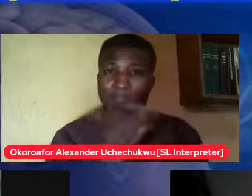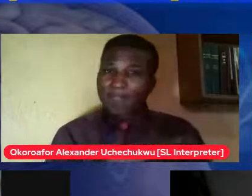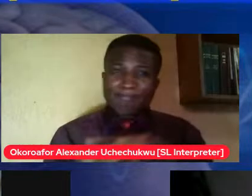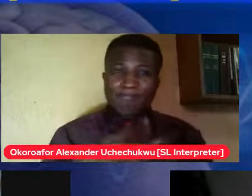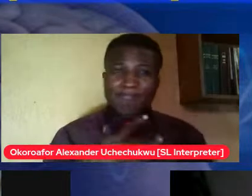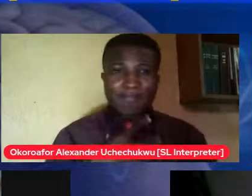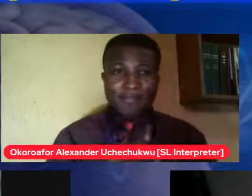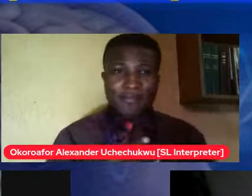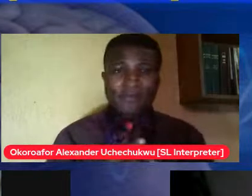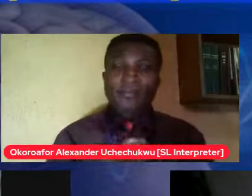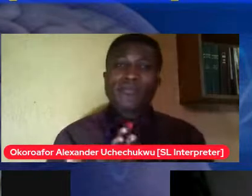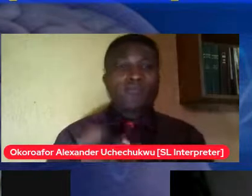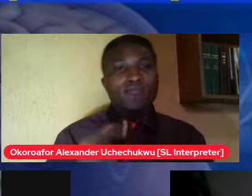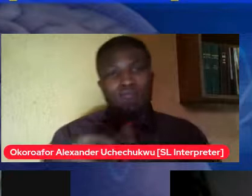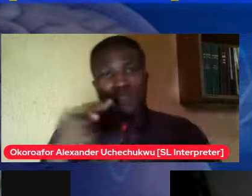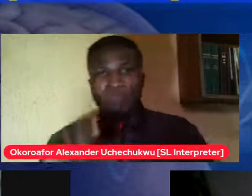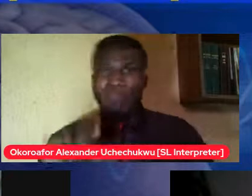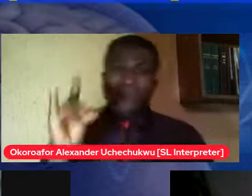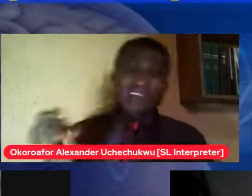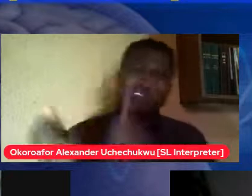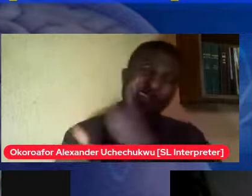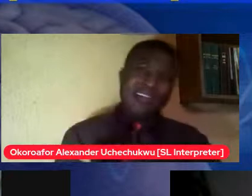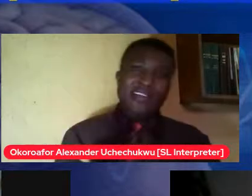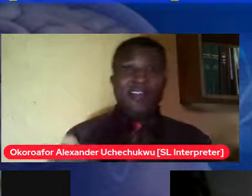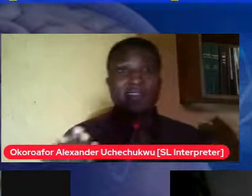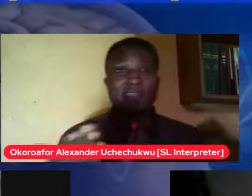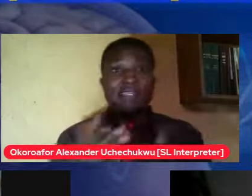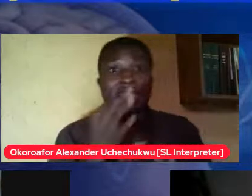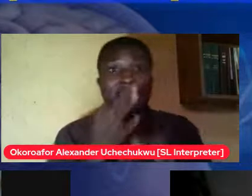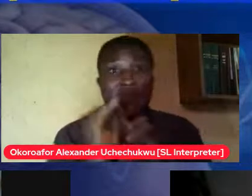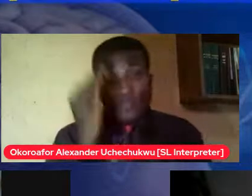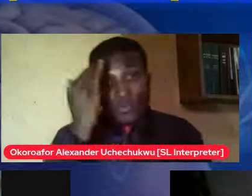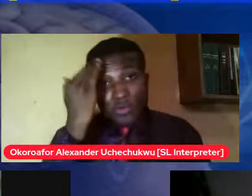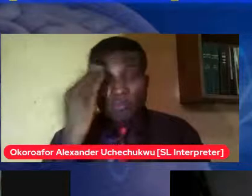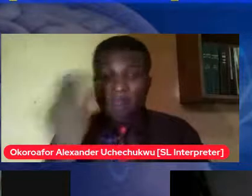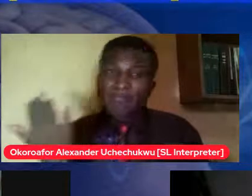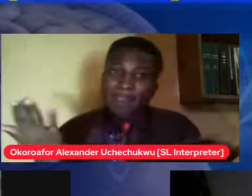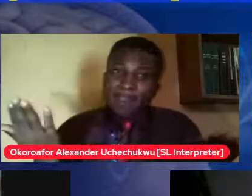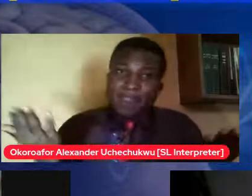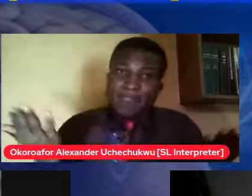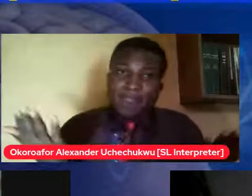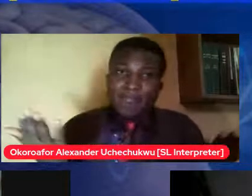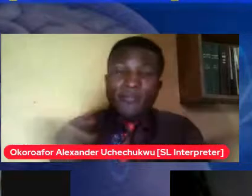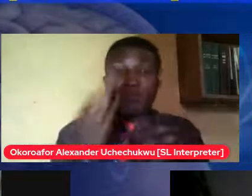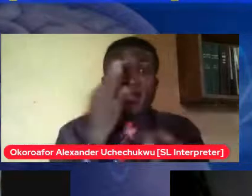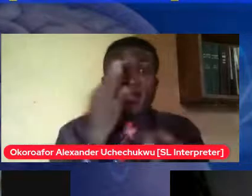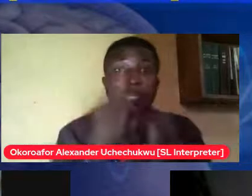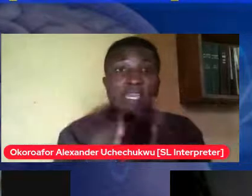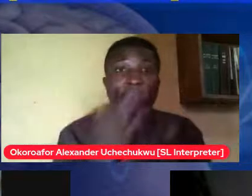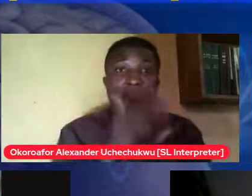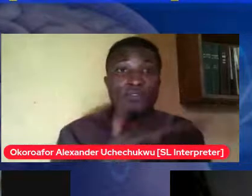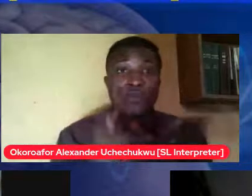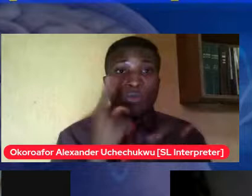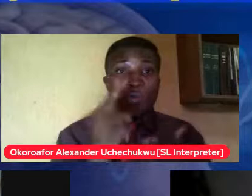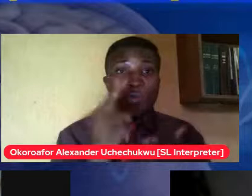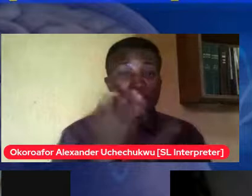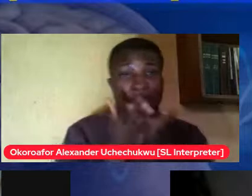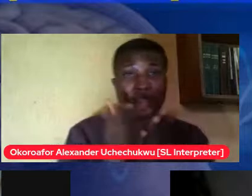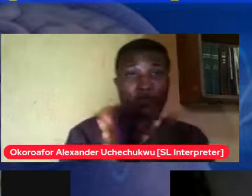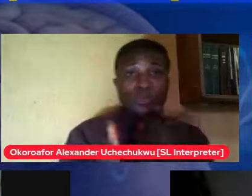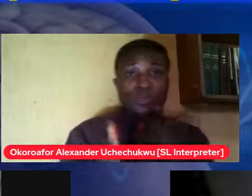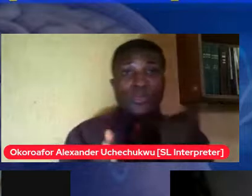that you are going to attract it if the person is right for you so if someone rejects you understand number one it is not your fault